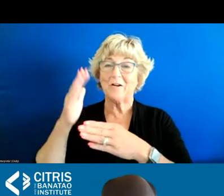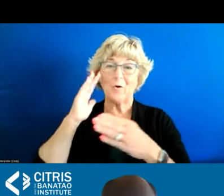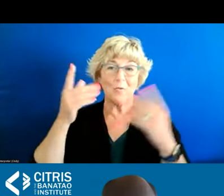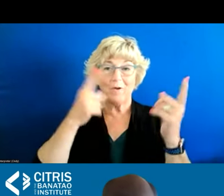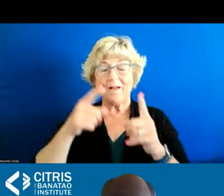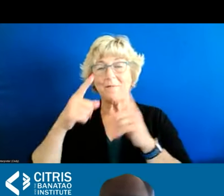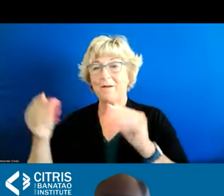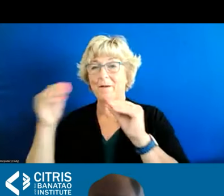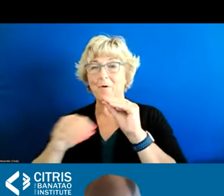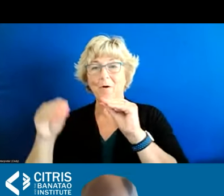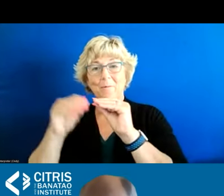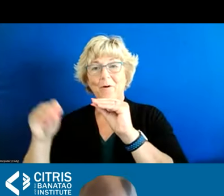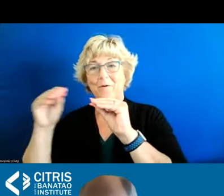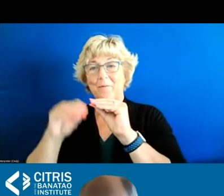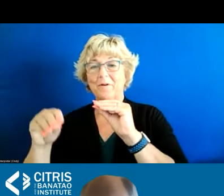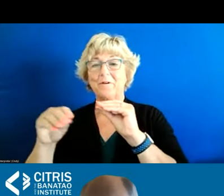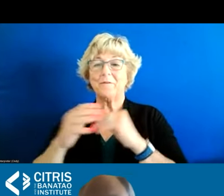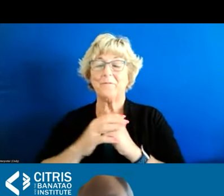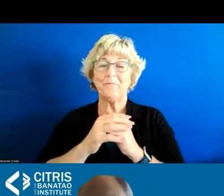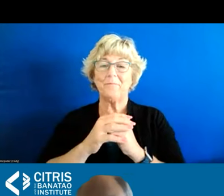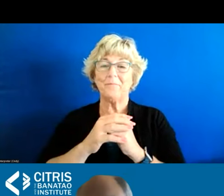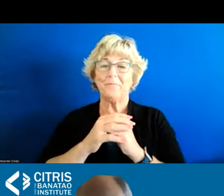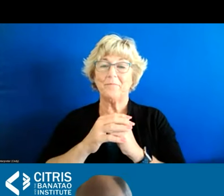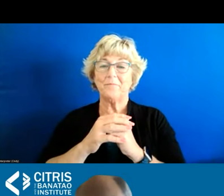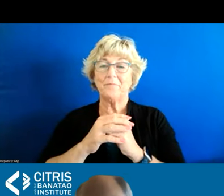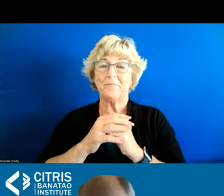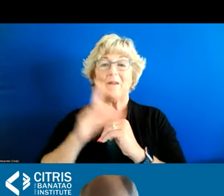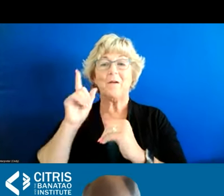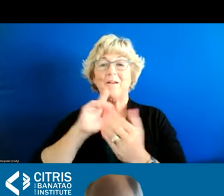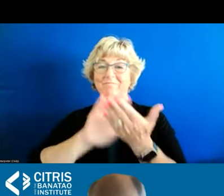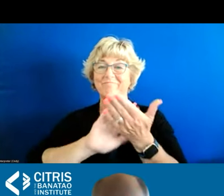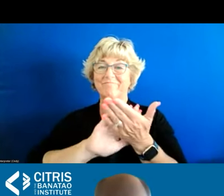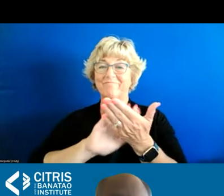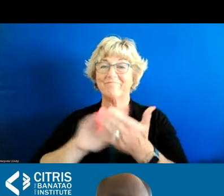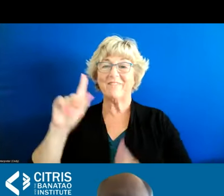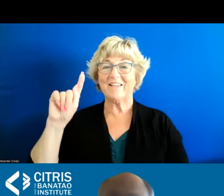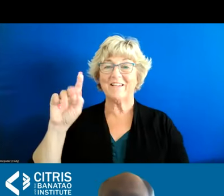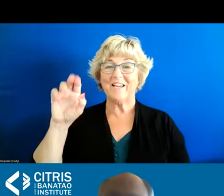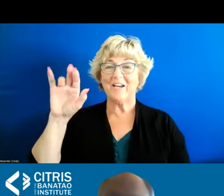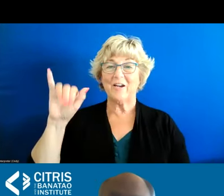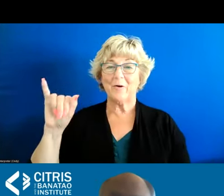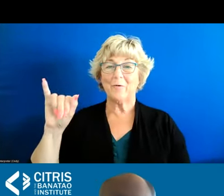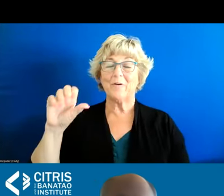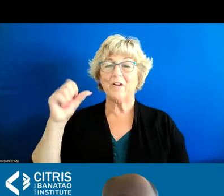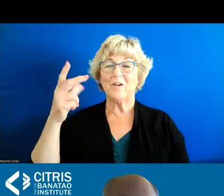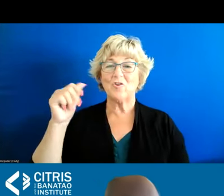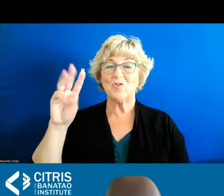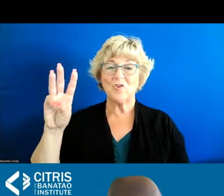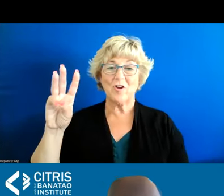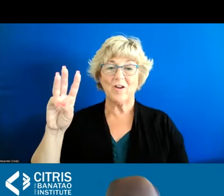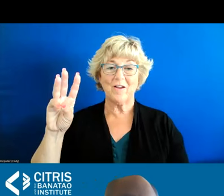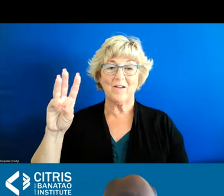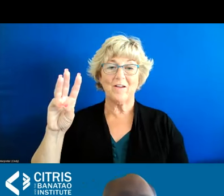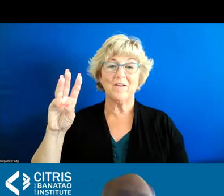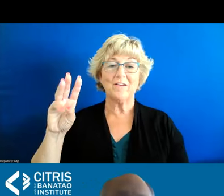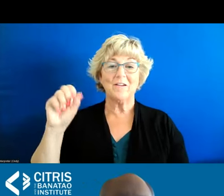state and again uh calling out we have to give a shout out to terry shaw for uh championing this with us and for us